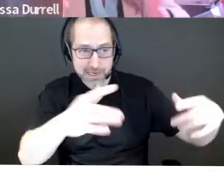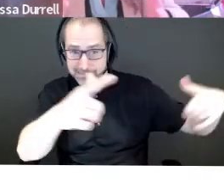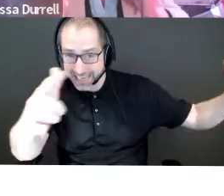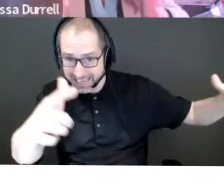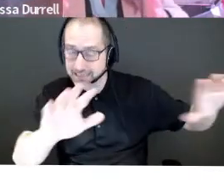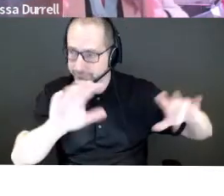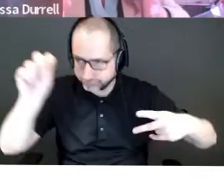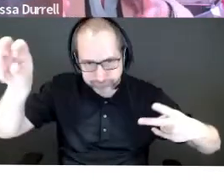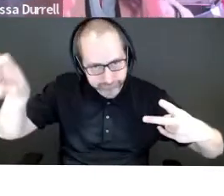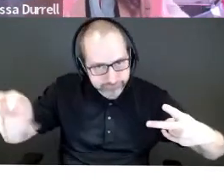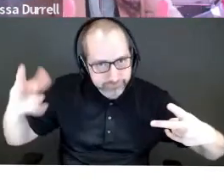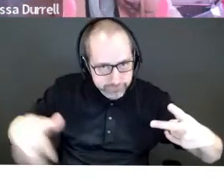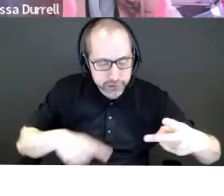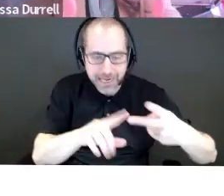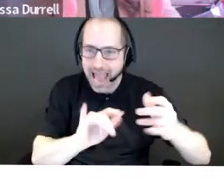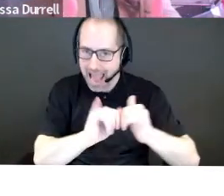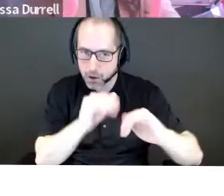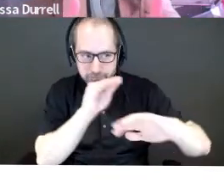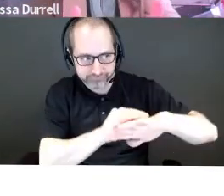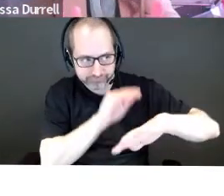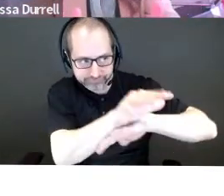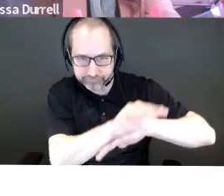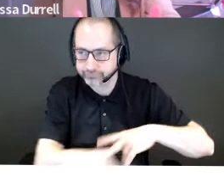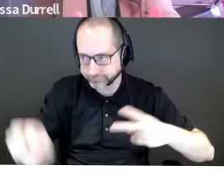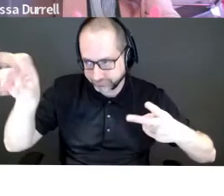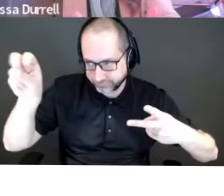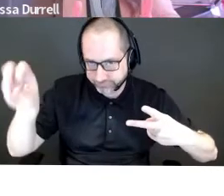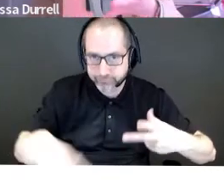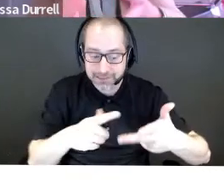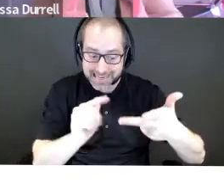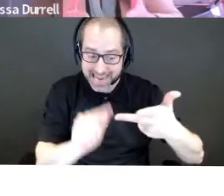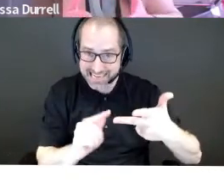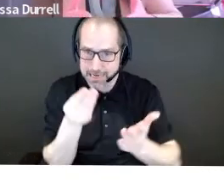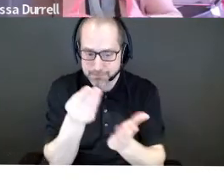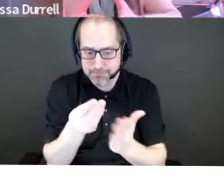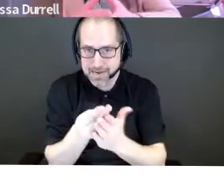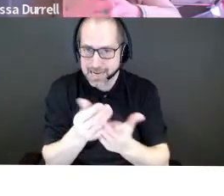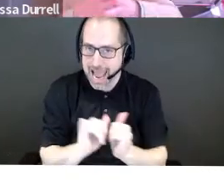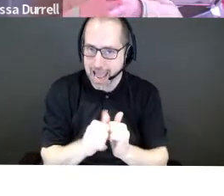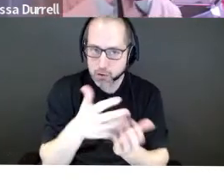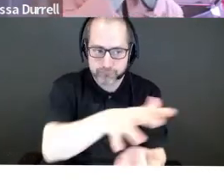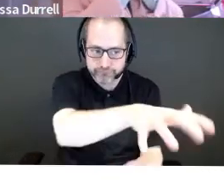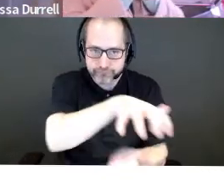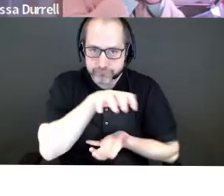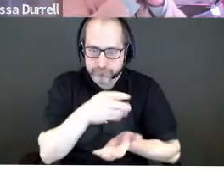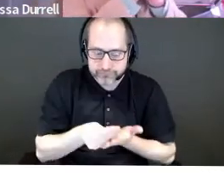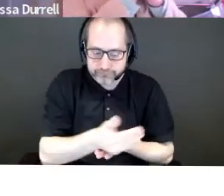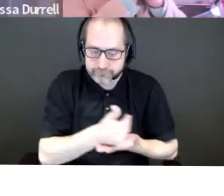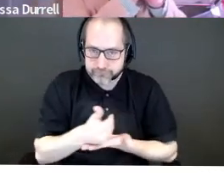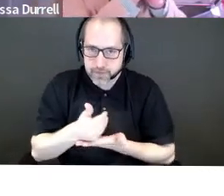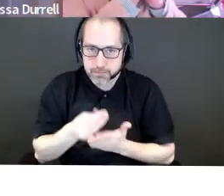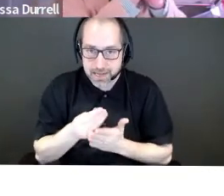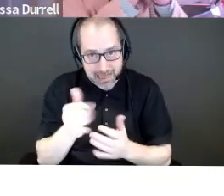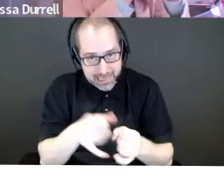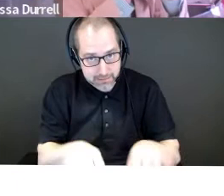we're going to get into this market. And then the next slide is how we make money in the market. This is an important slide. And for, remember when we thought